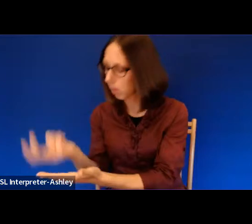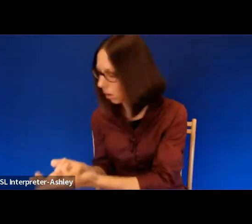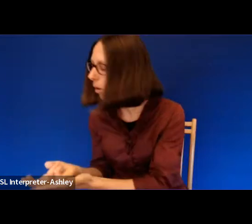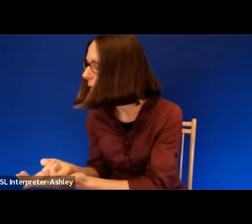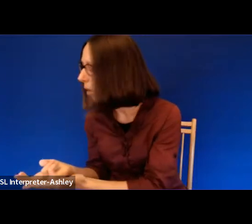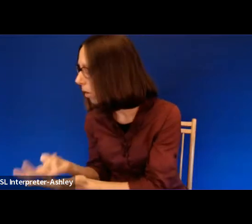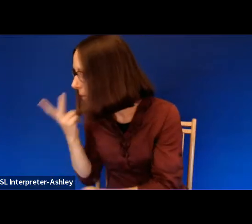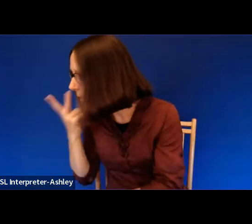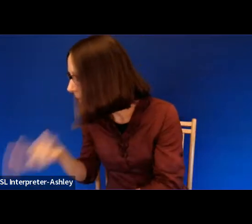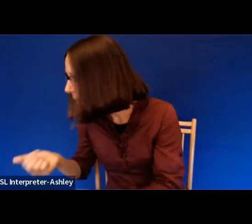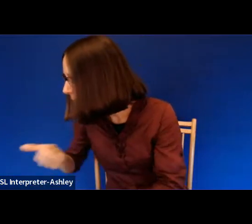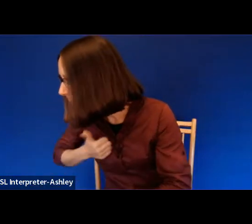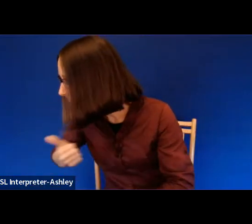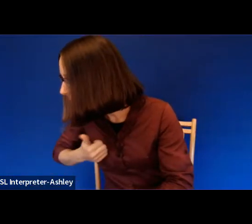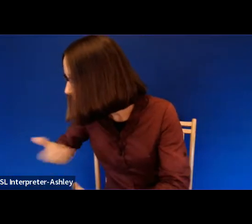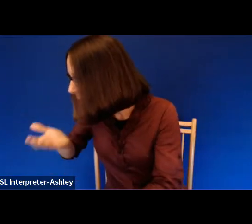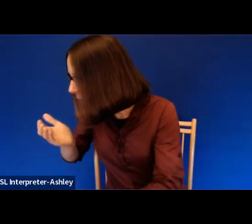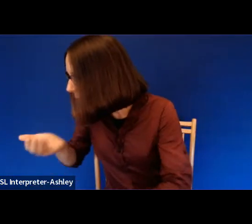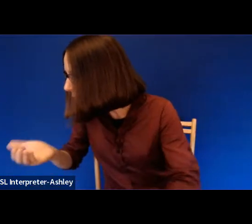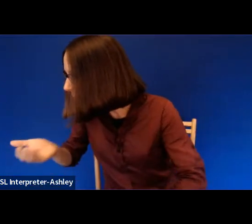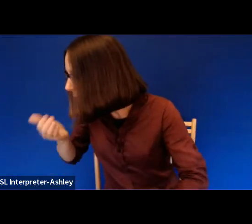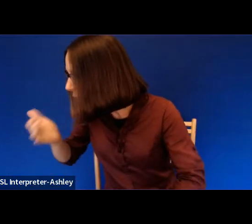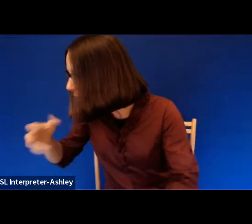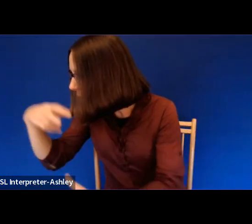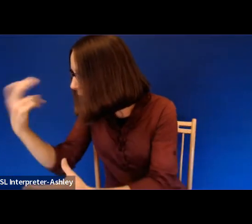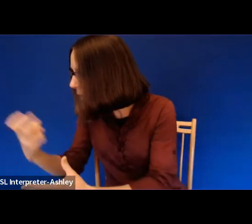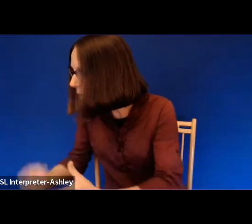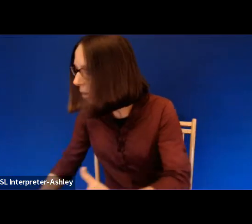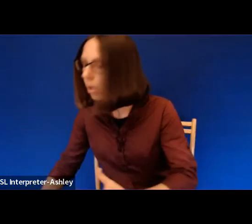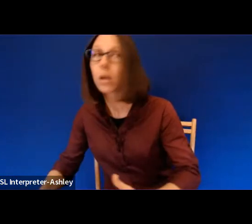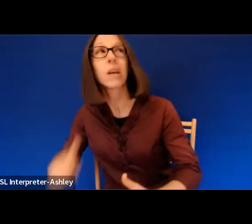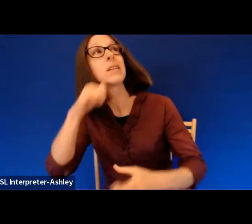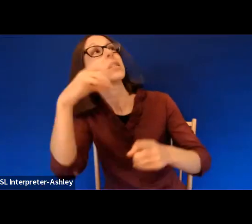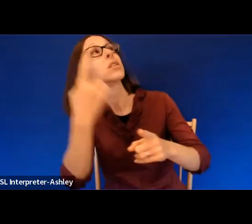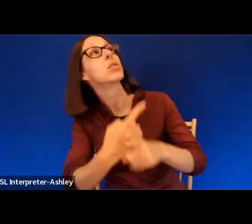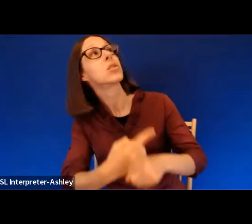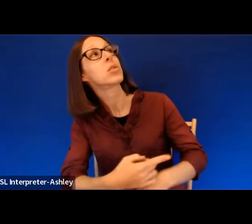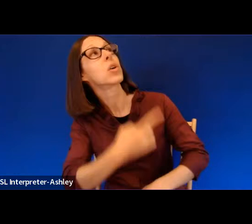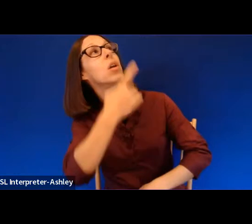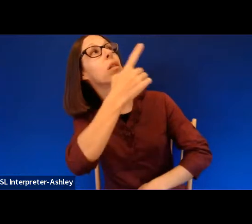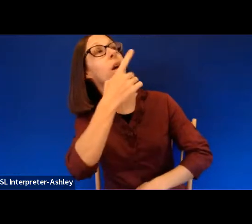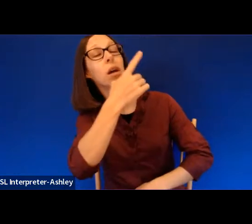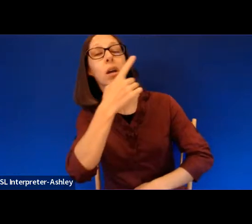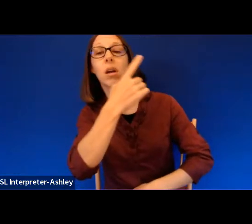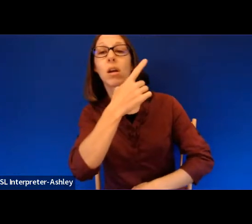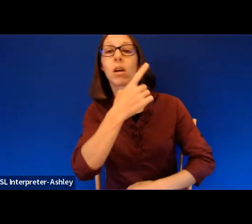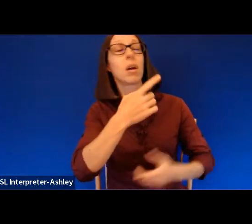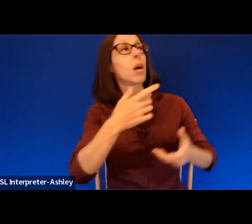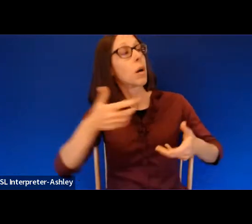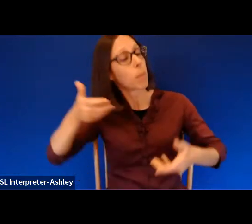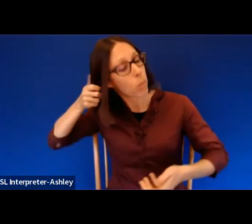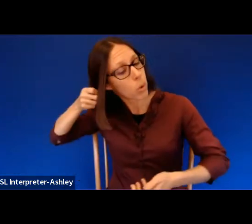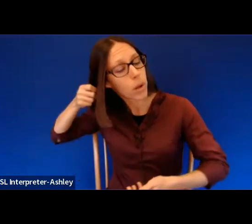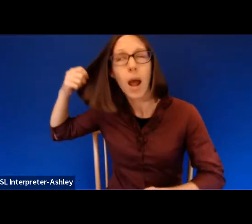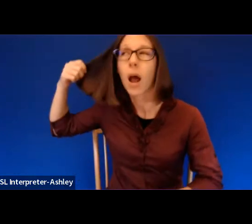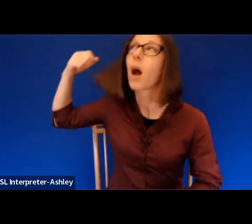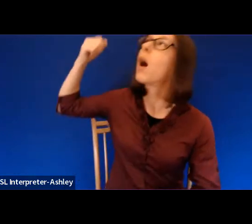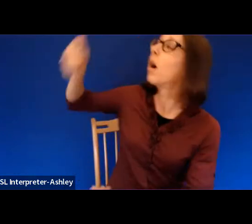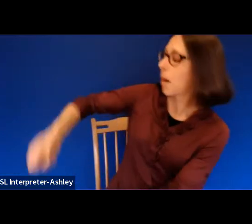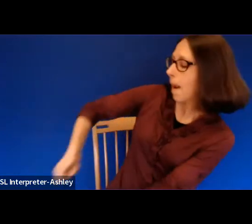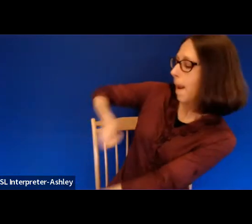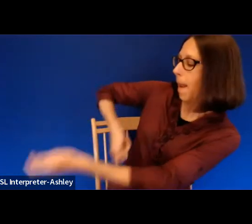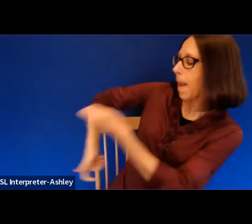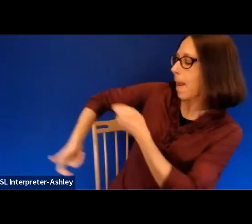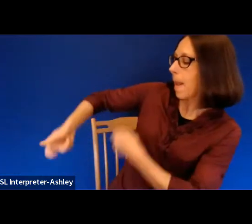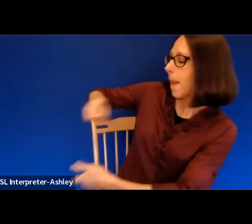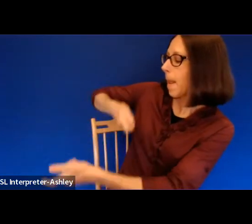The bottom, and there's his sister Margie, yanking him by his hair grown long in superstition.